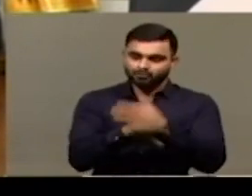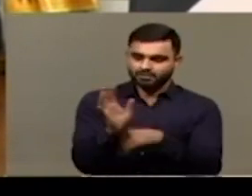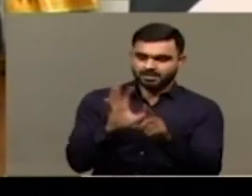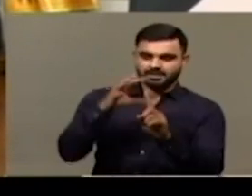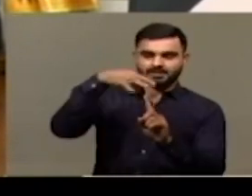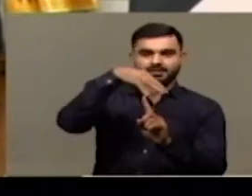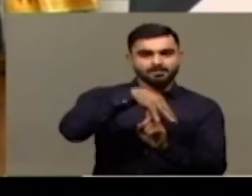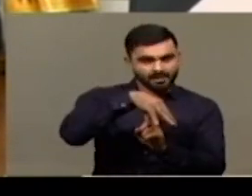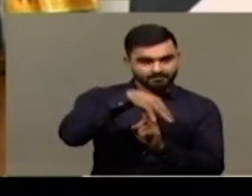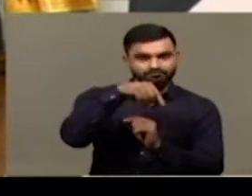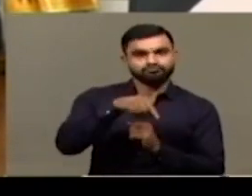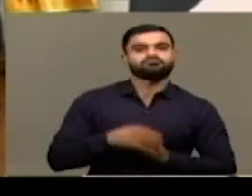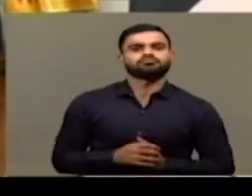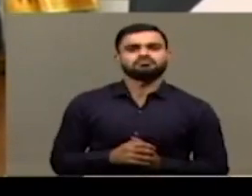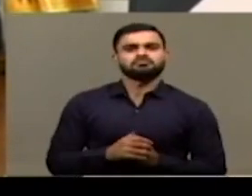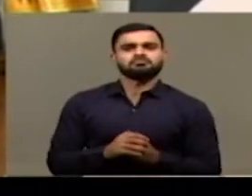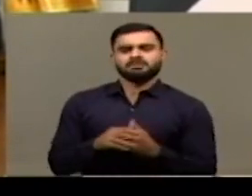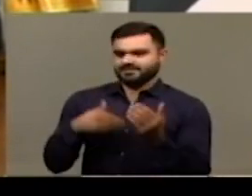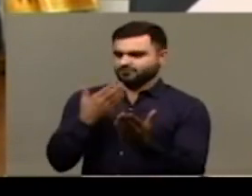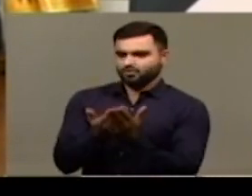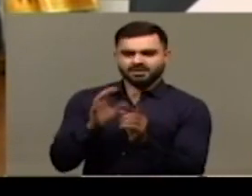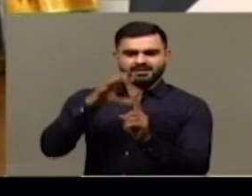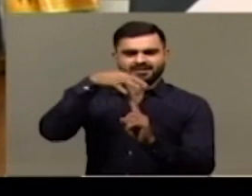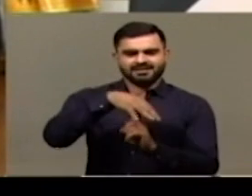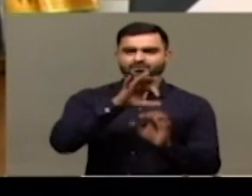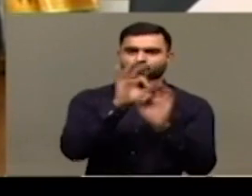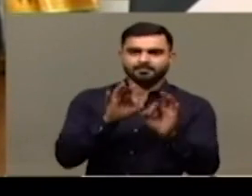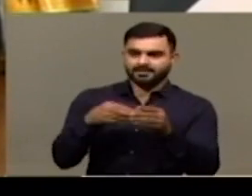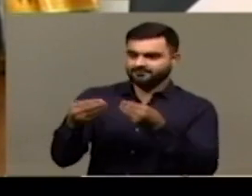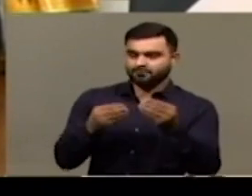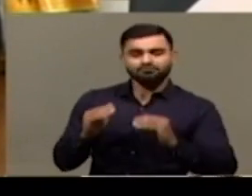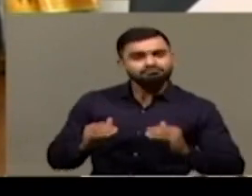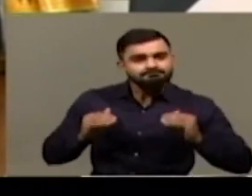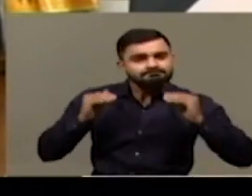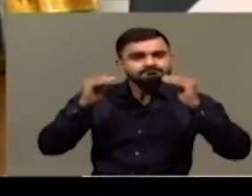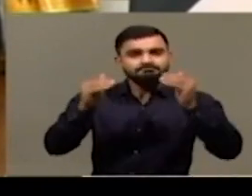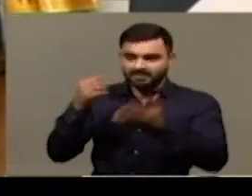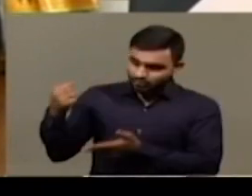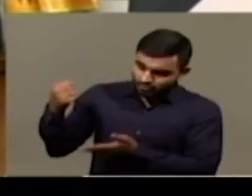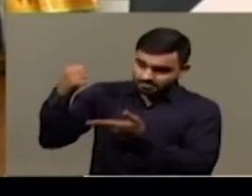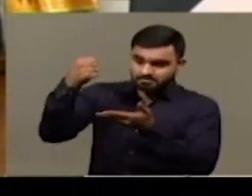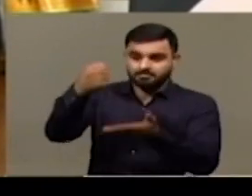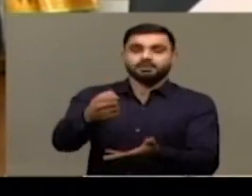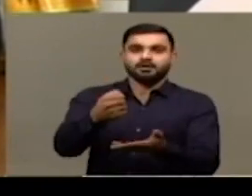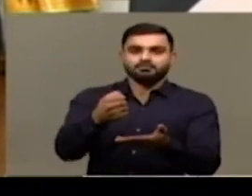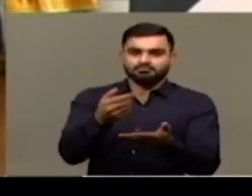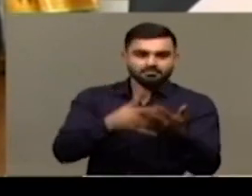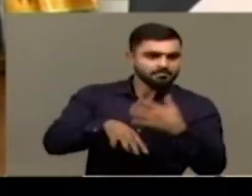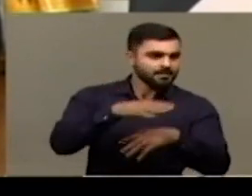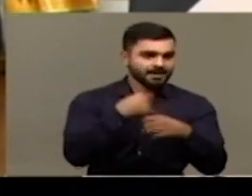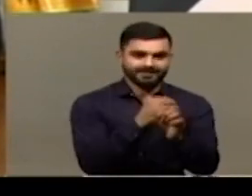department, but giving it one of the highest budgets, making good provisions for it so that we can actually make